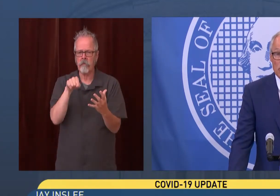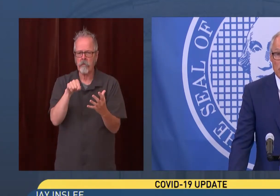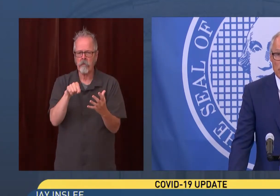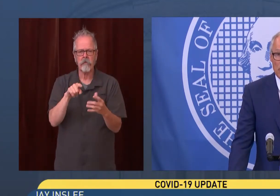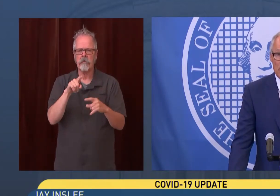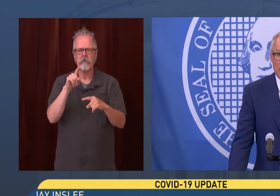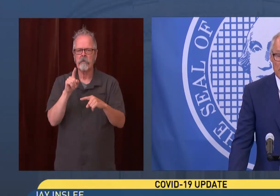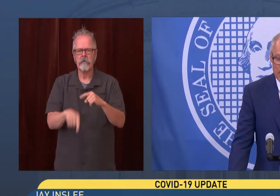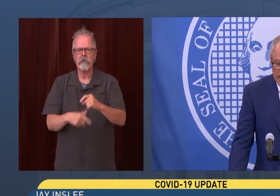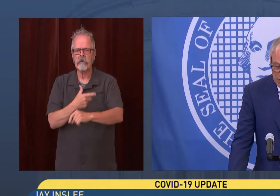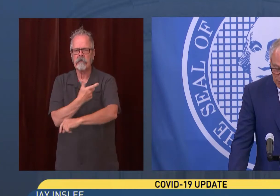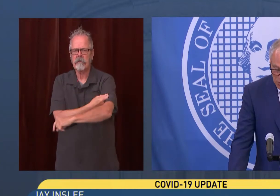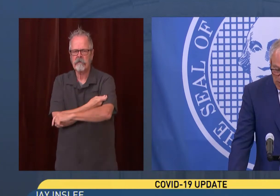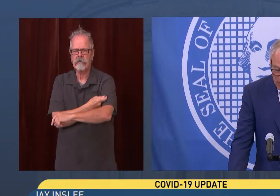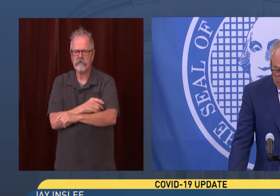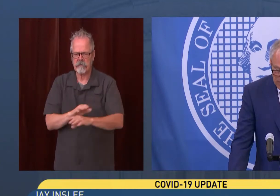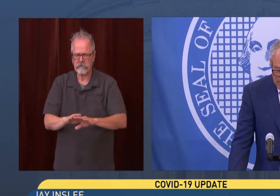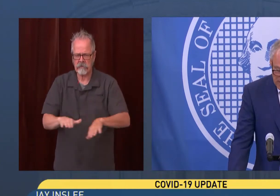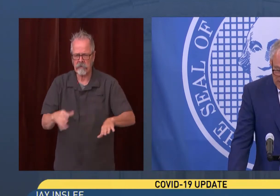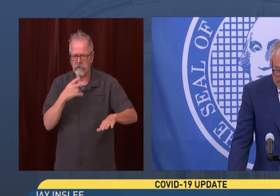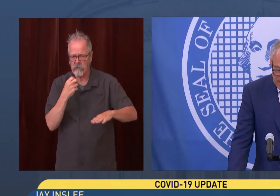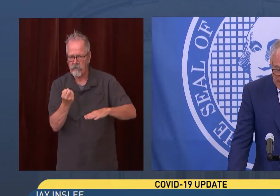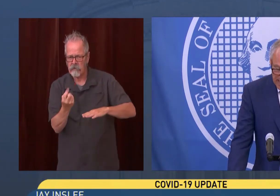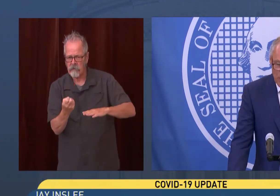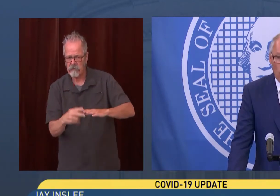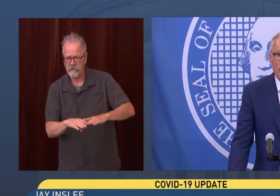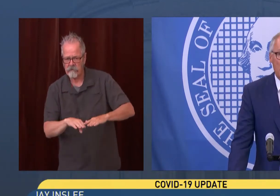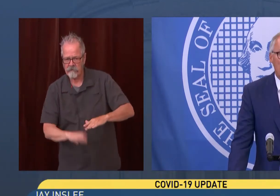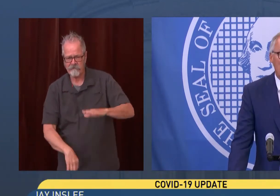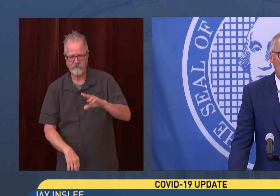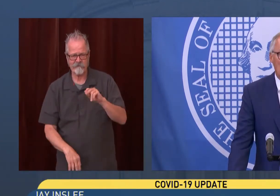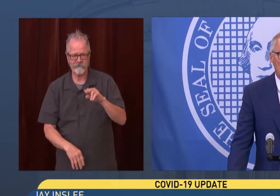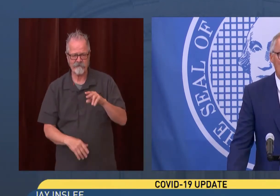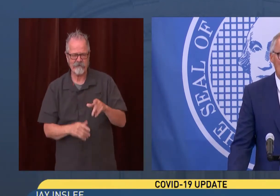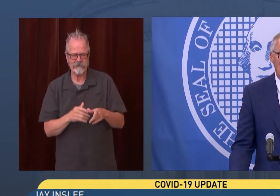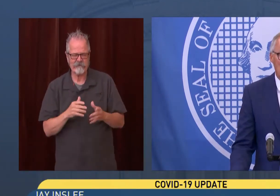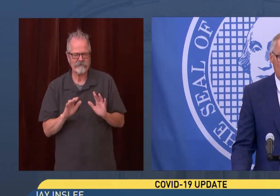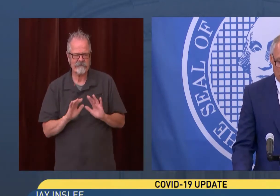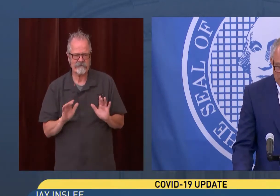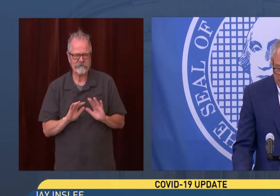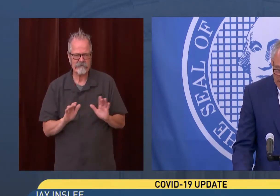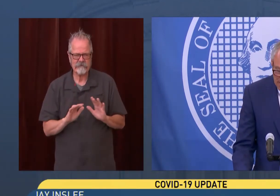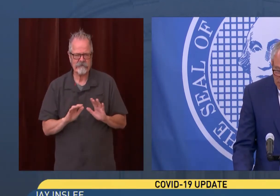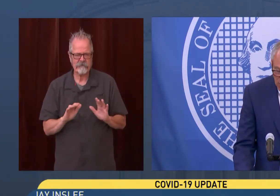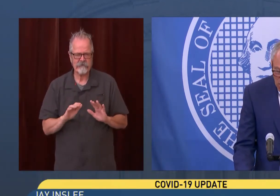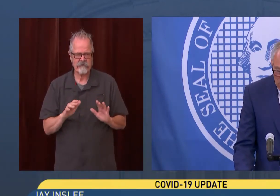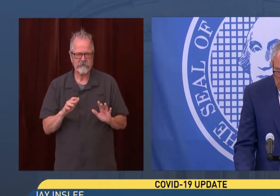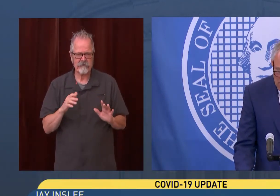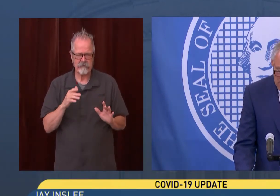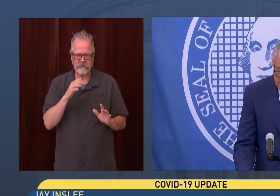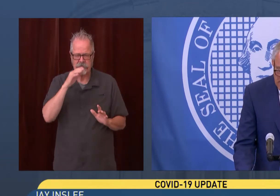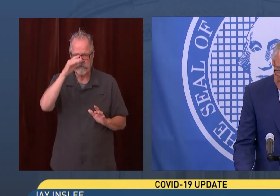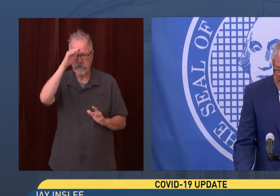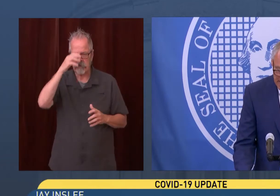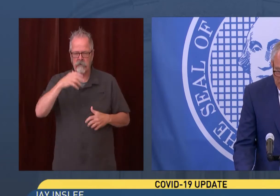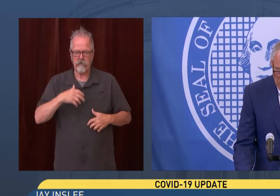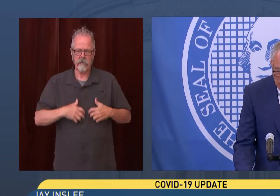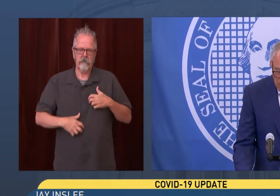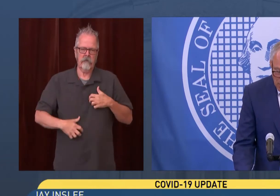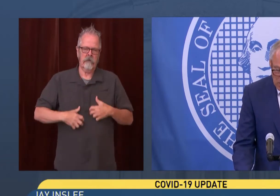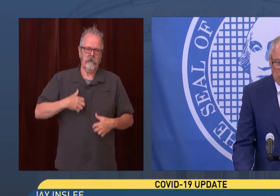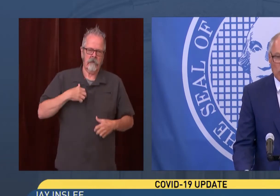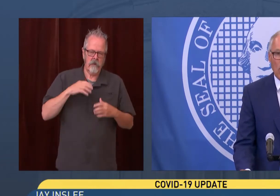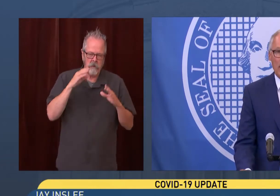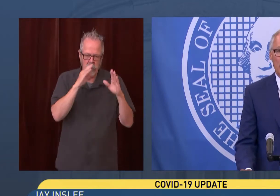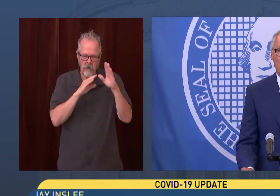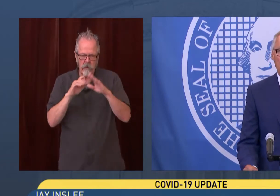and that is our children under the age of 12. I know many parents are concerned about their young kids, we all are, and this